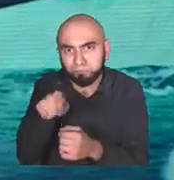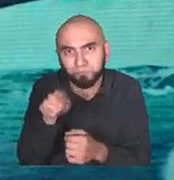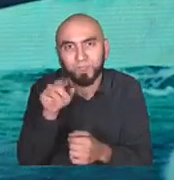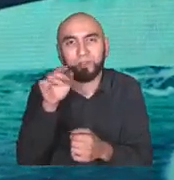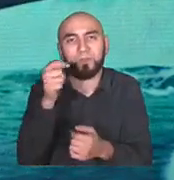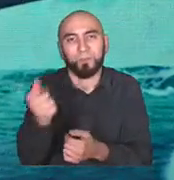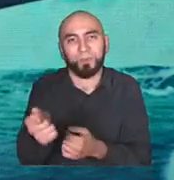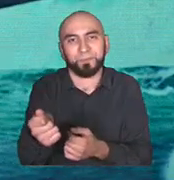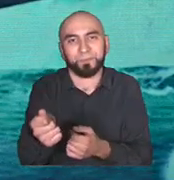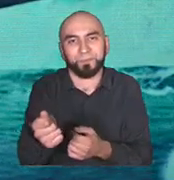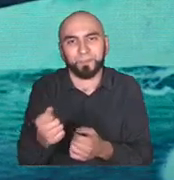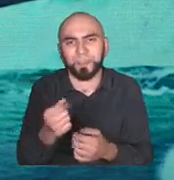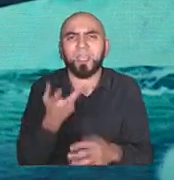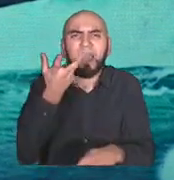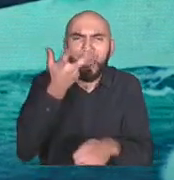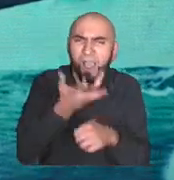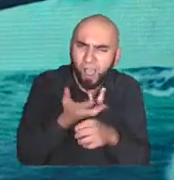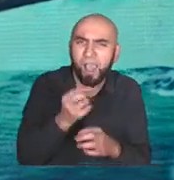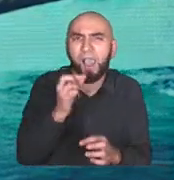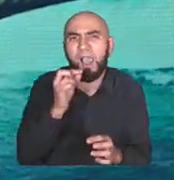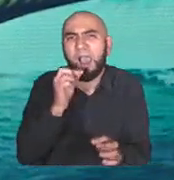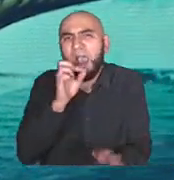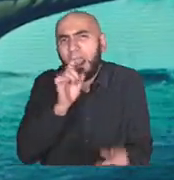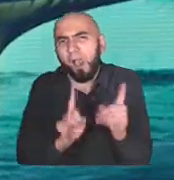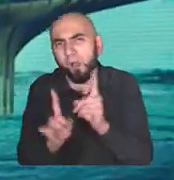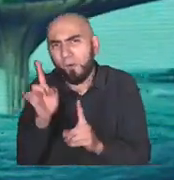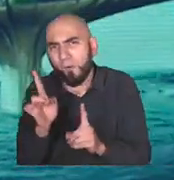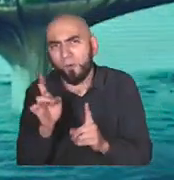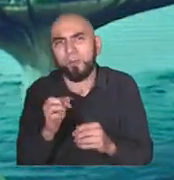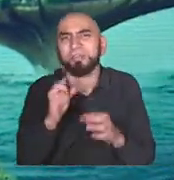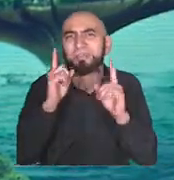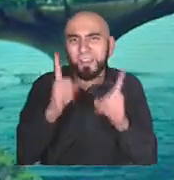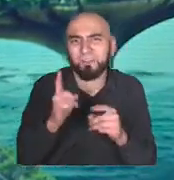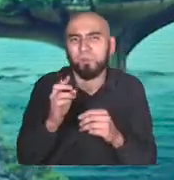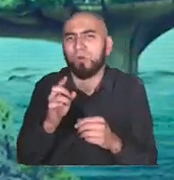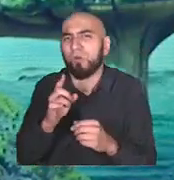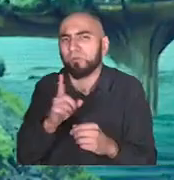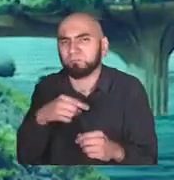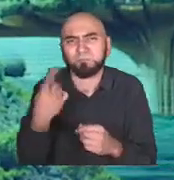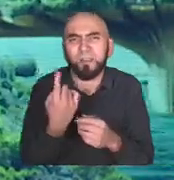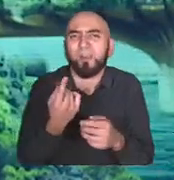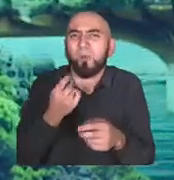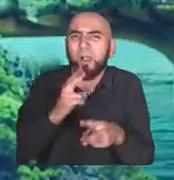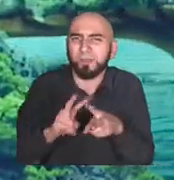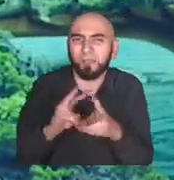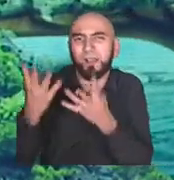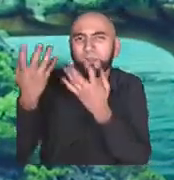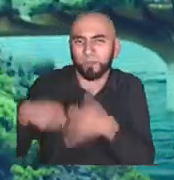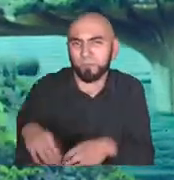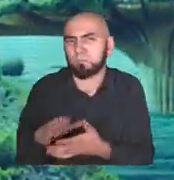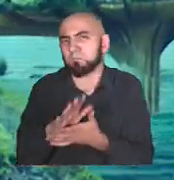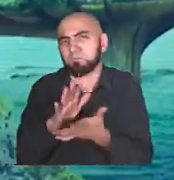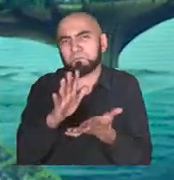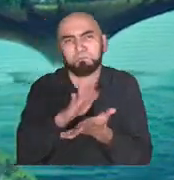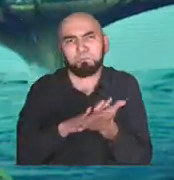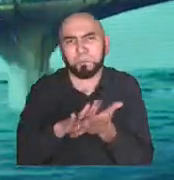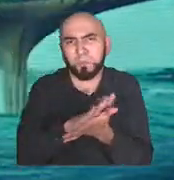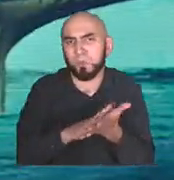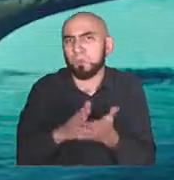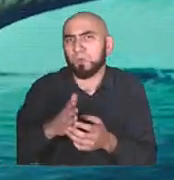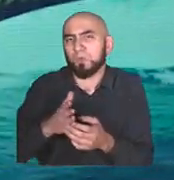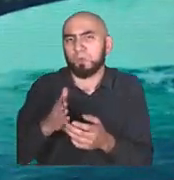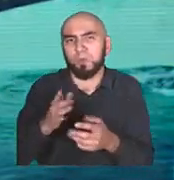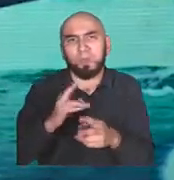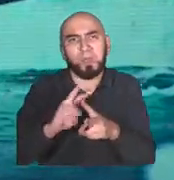There are some things that we should absolutely automate. Like if we're going to continue to mine resources, we should have robots do that. It's very